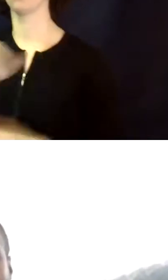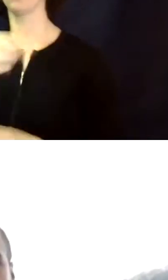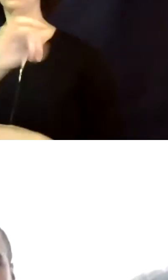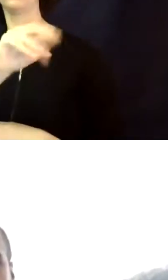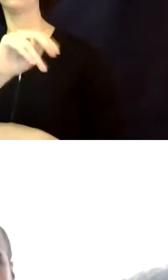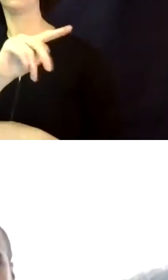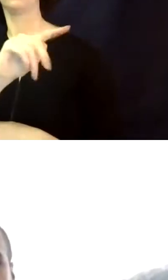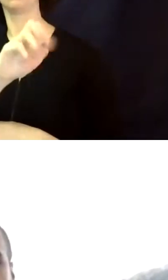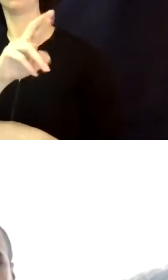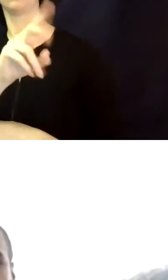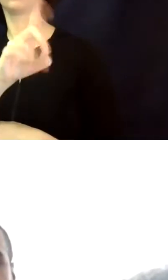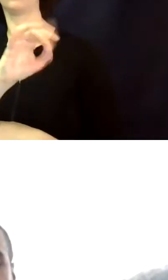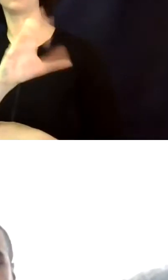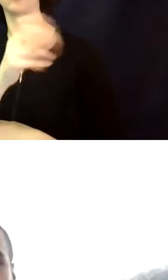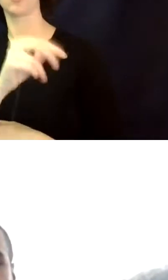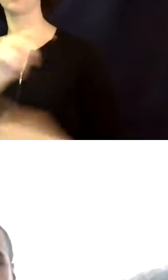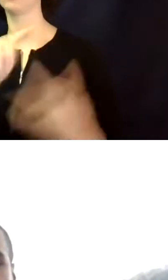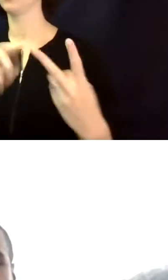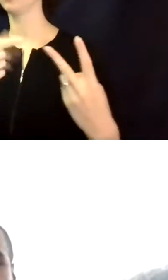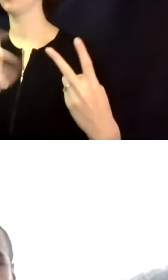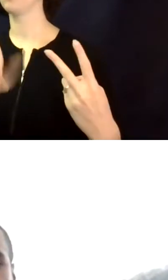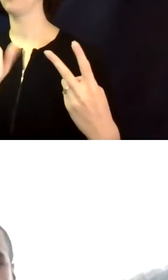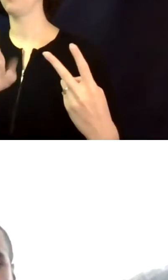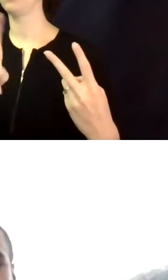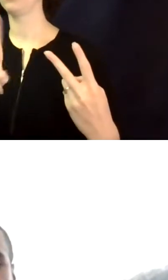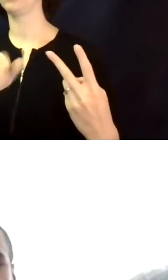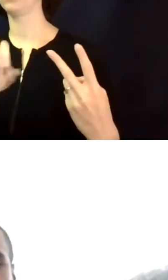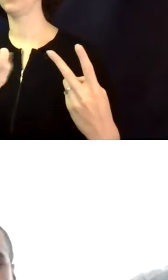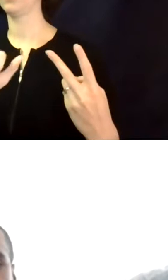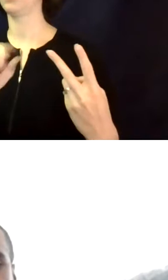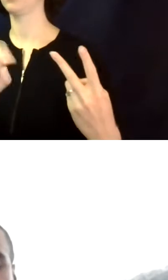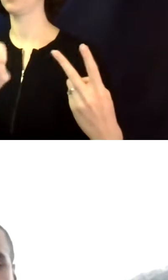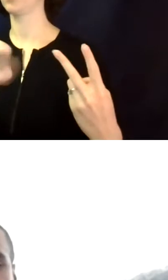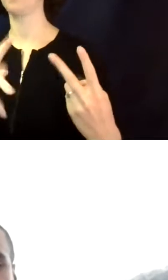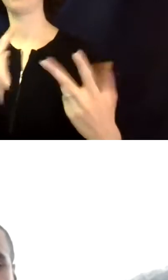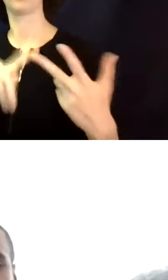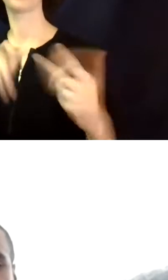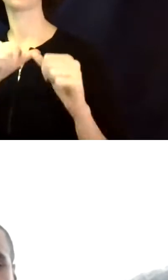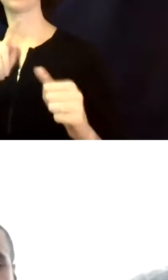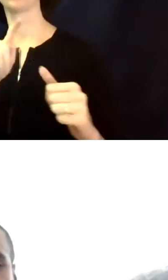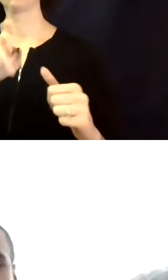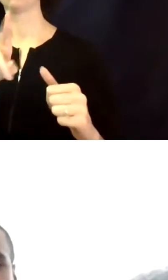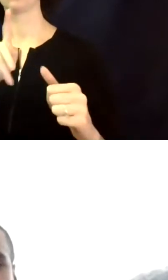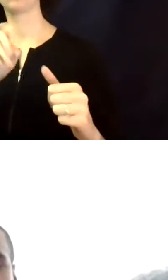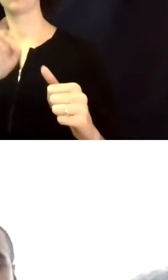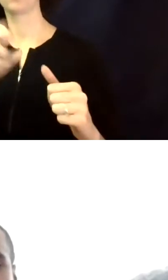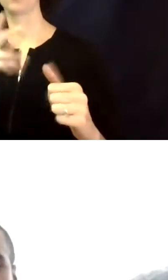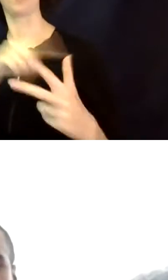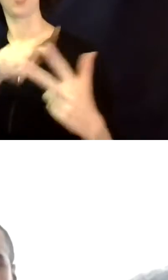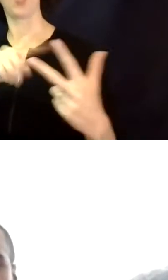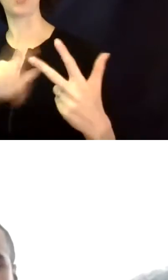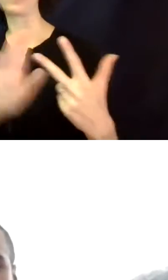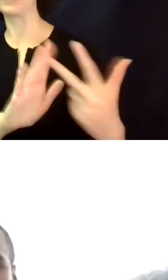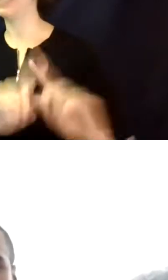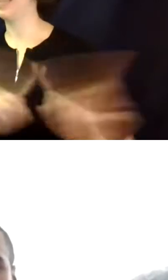continuing tutorship. The rights, there are no rights being taken away from the individual. The individual is